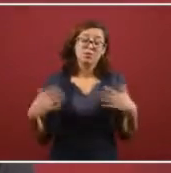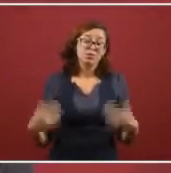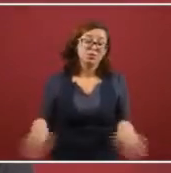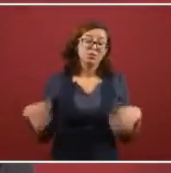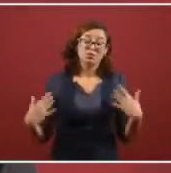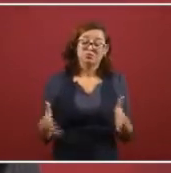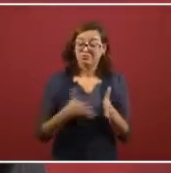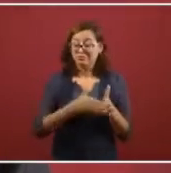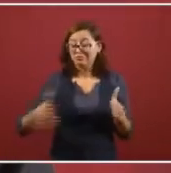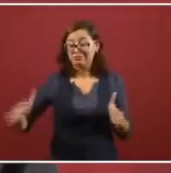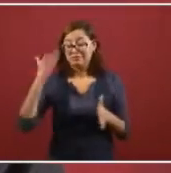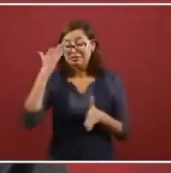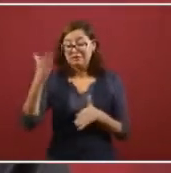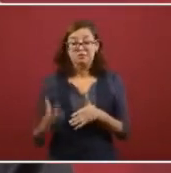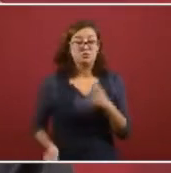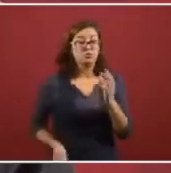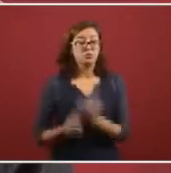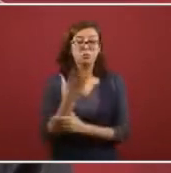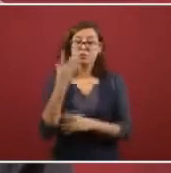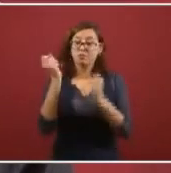It's an exceptional time.